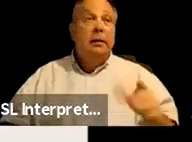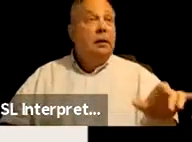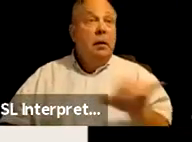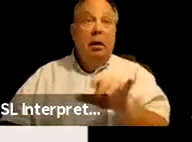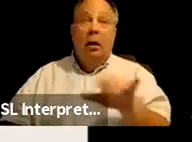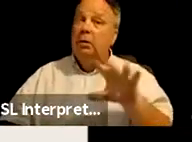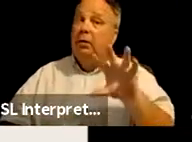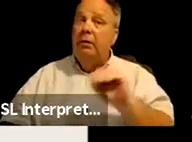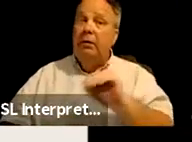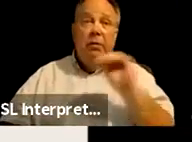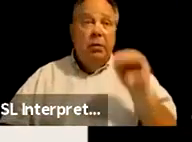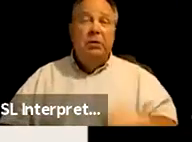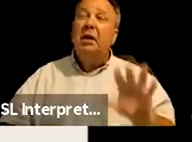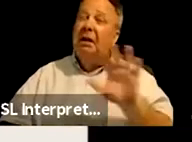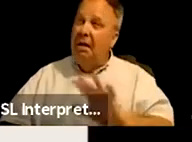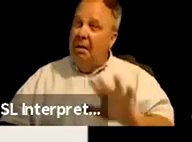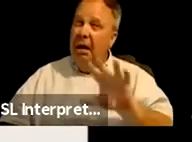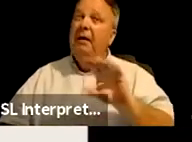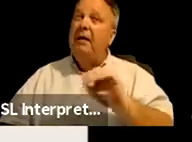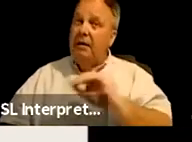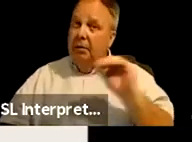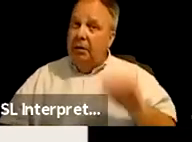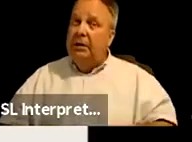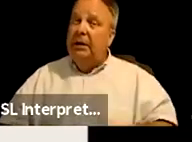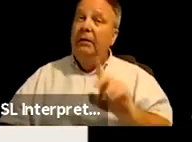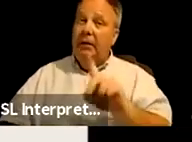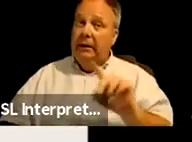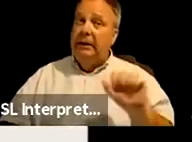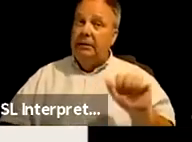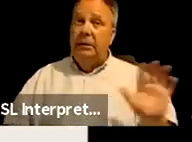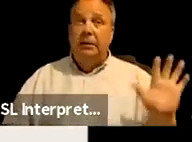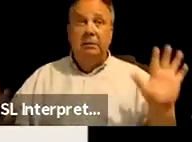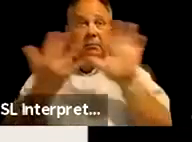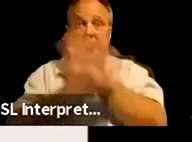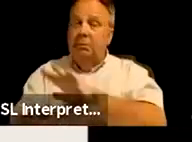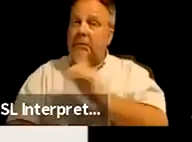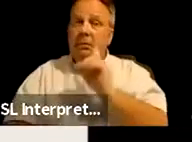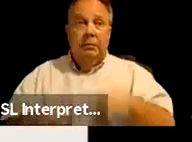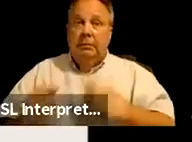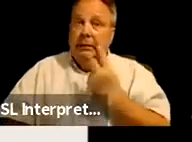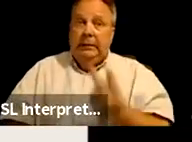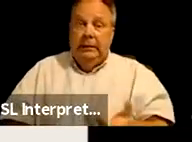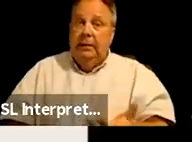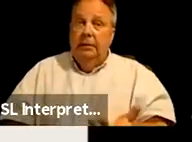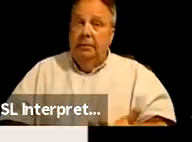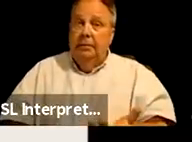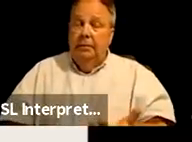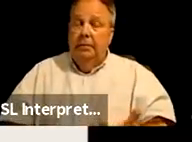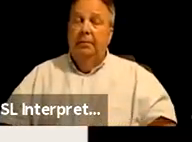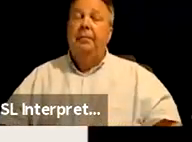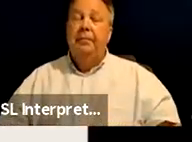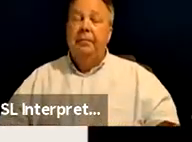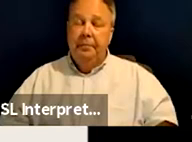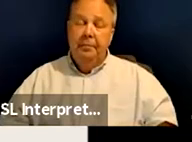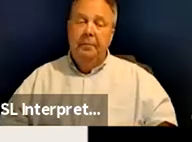50%, about 50% of disabilities are invisible disabilities, meaning that we don't see them.